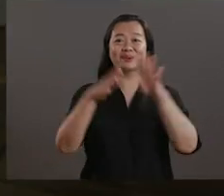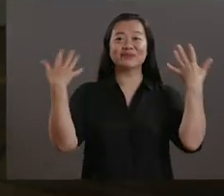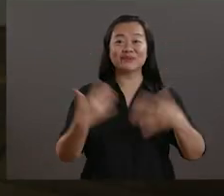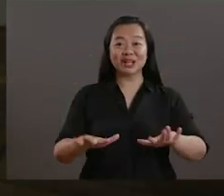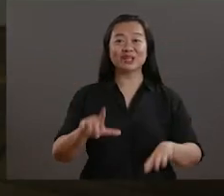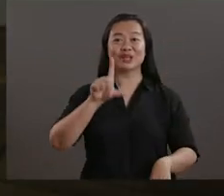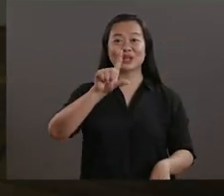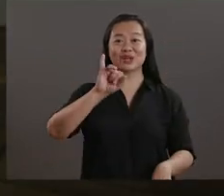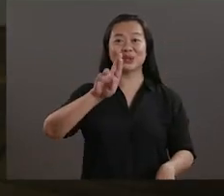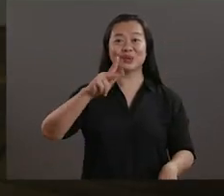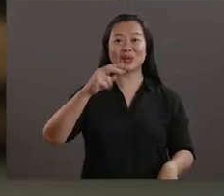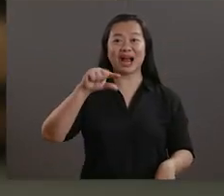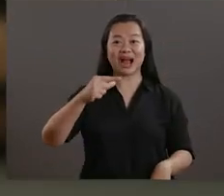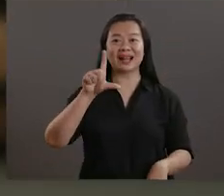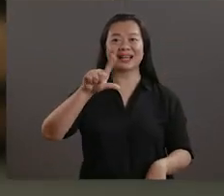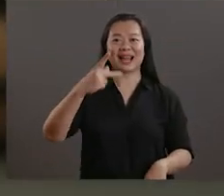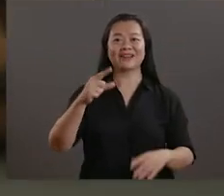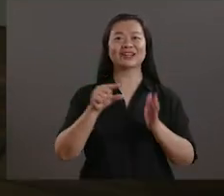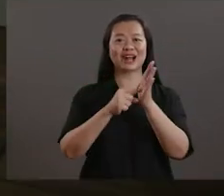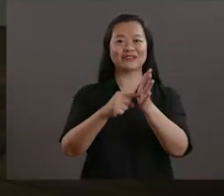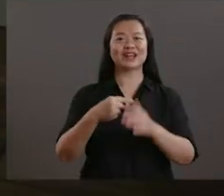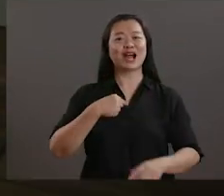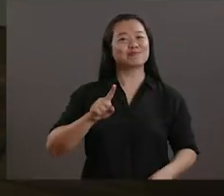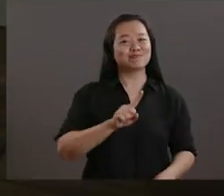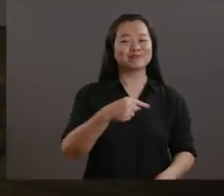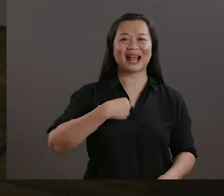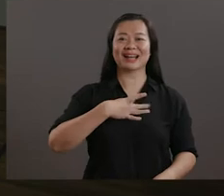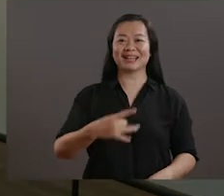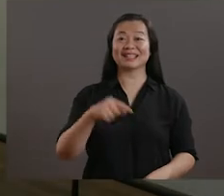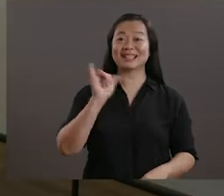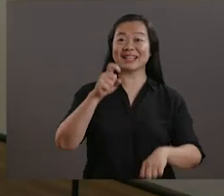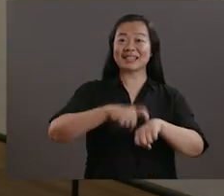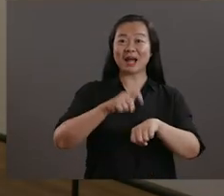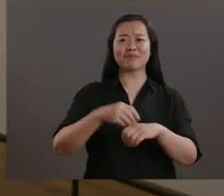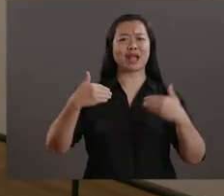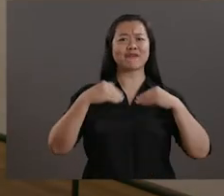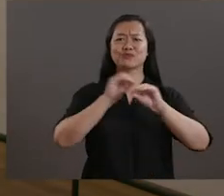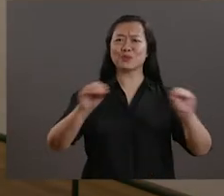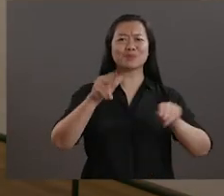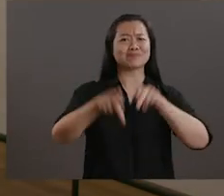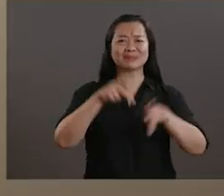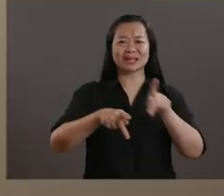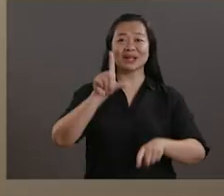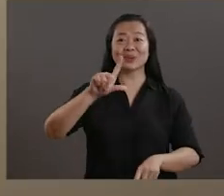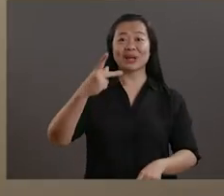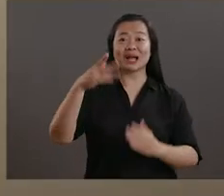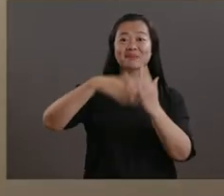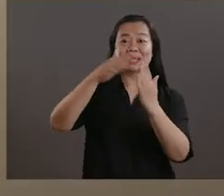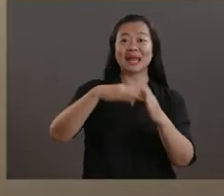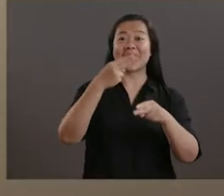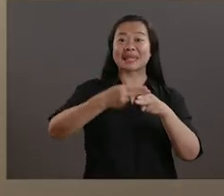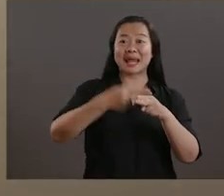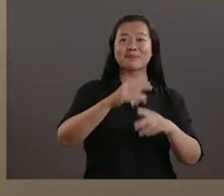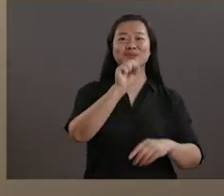walking through the Liu Kang gallery after hours when there's no one else in the gallery. I find myself drawn to Suri by Liu Kang,